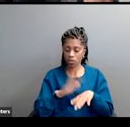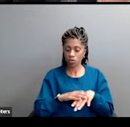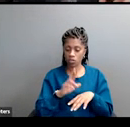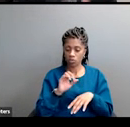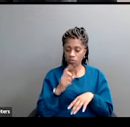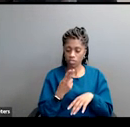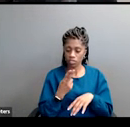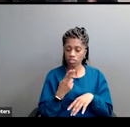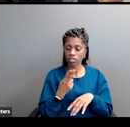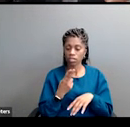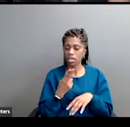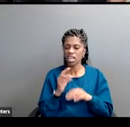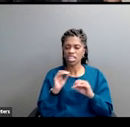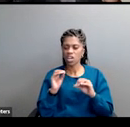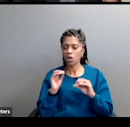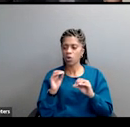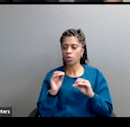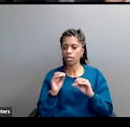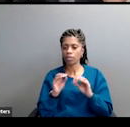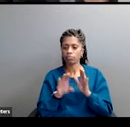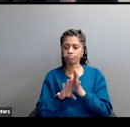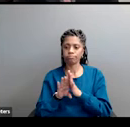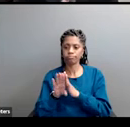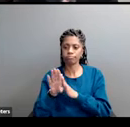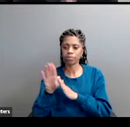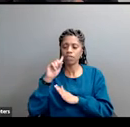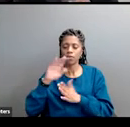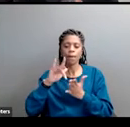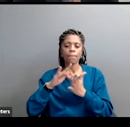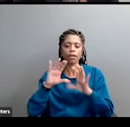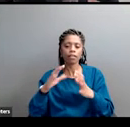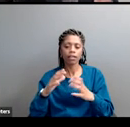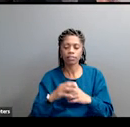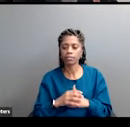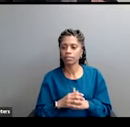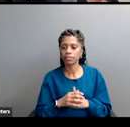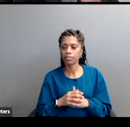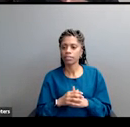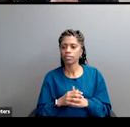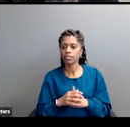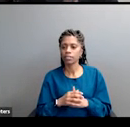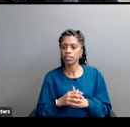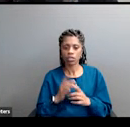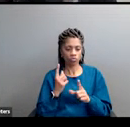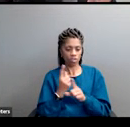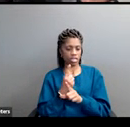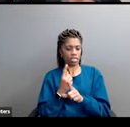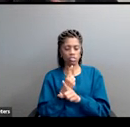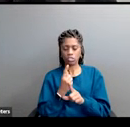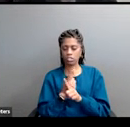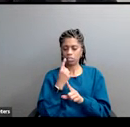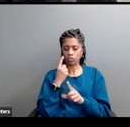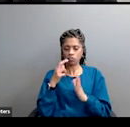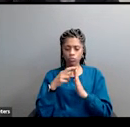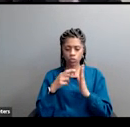for the great majority um uh no regulations of the marketplace designed to protect labour or